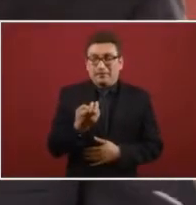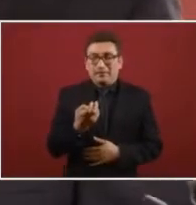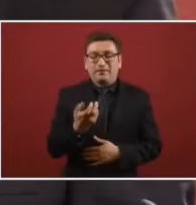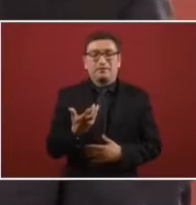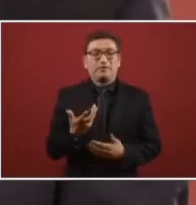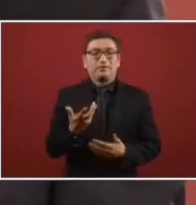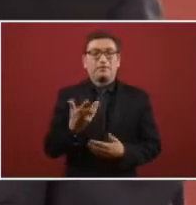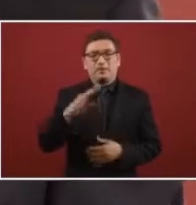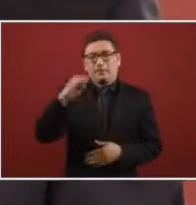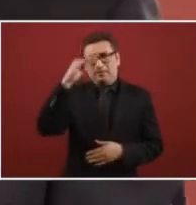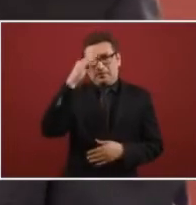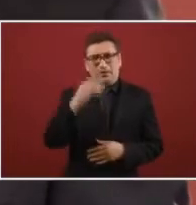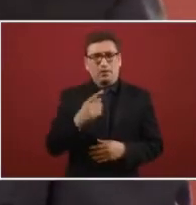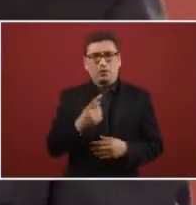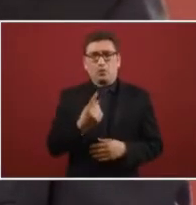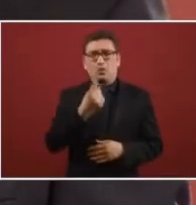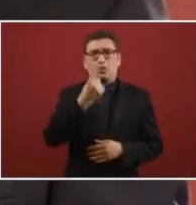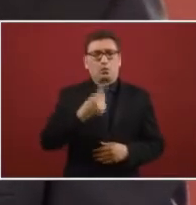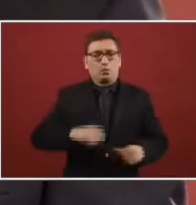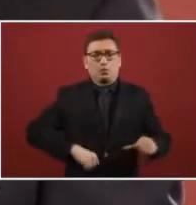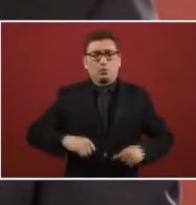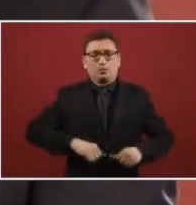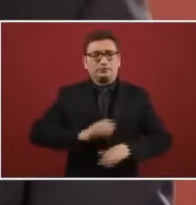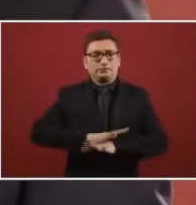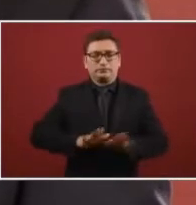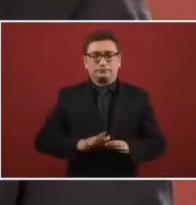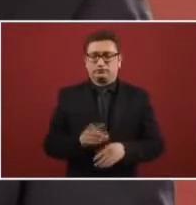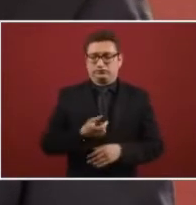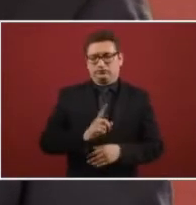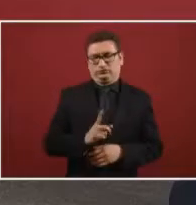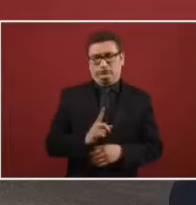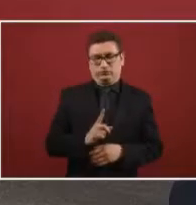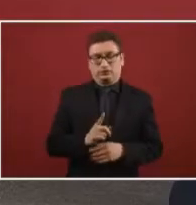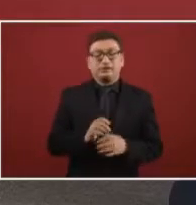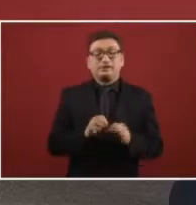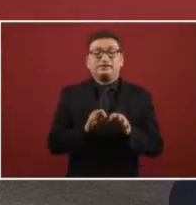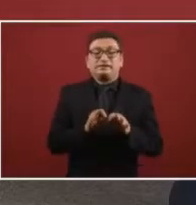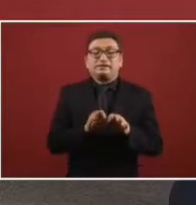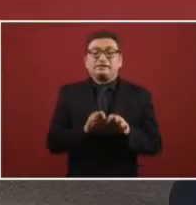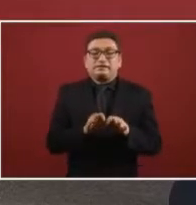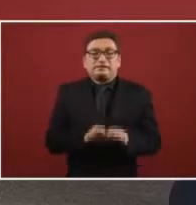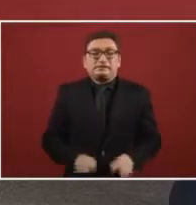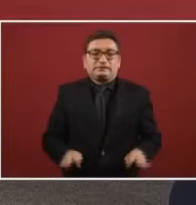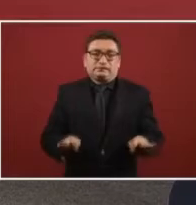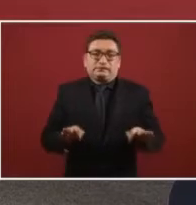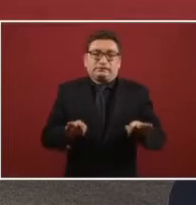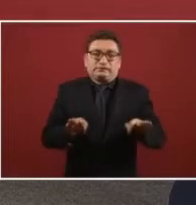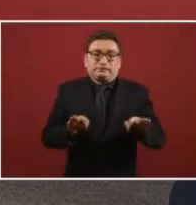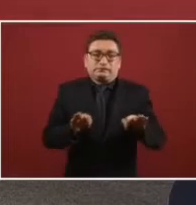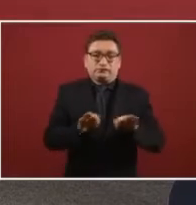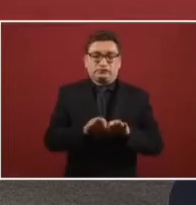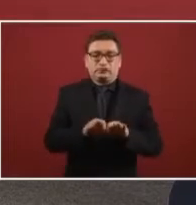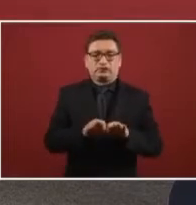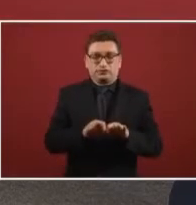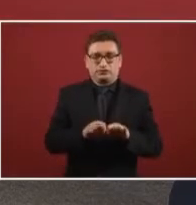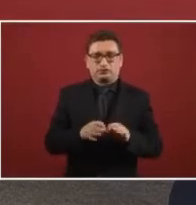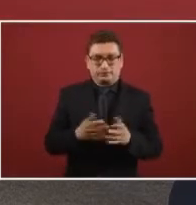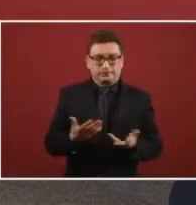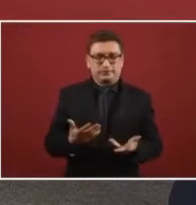a certain activity and it was very important the recovery